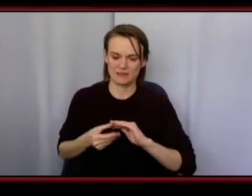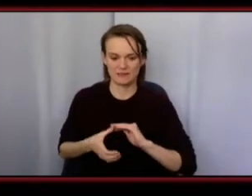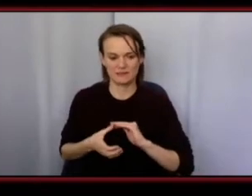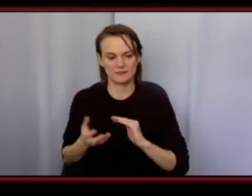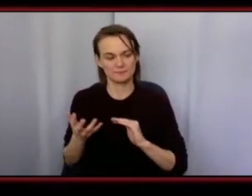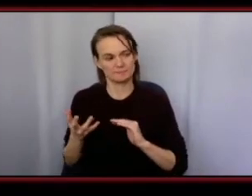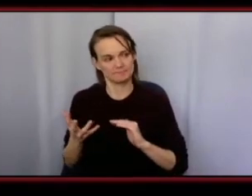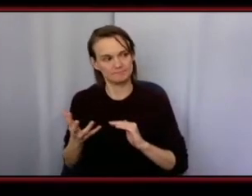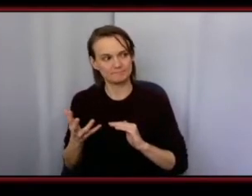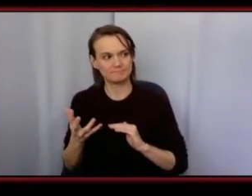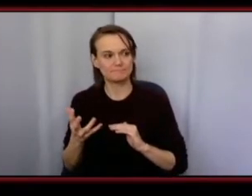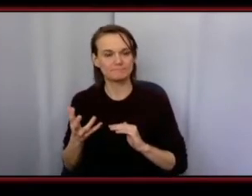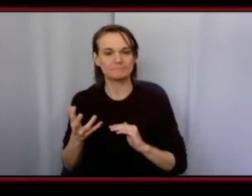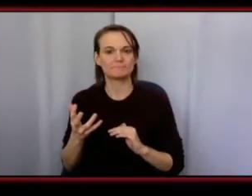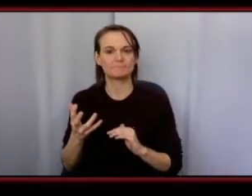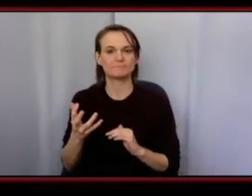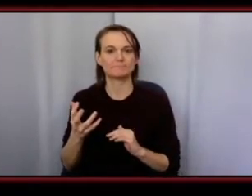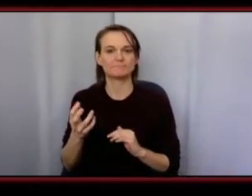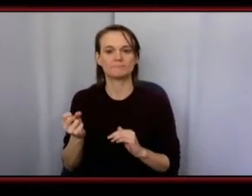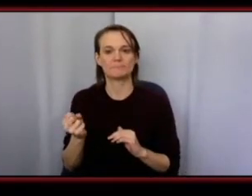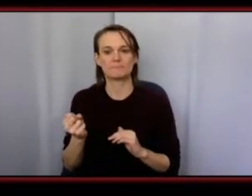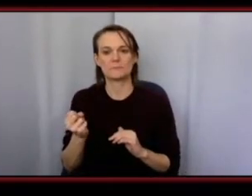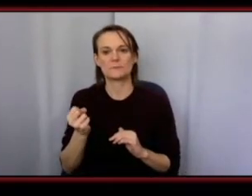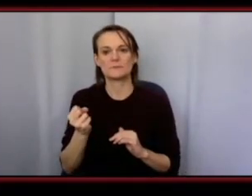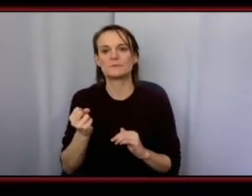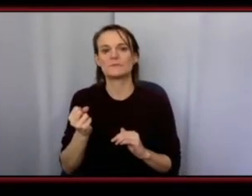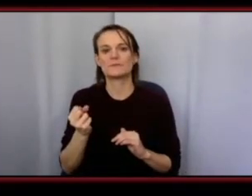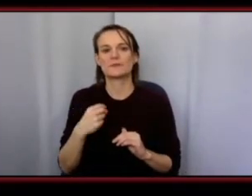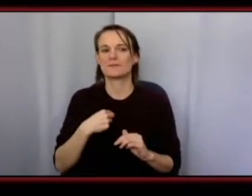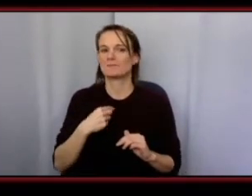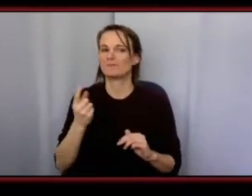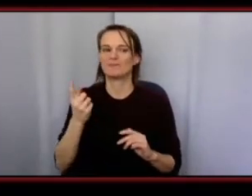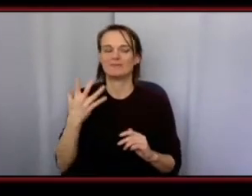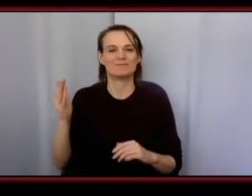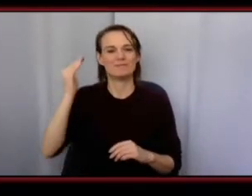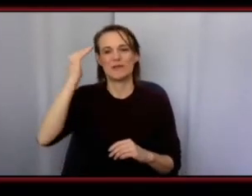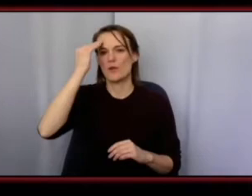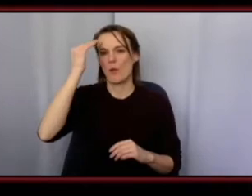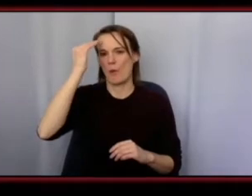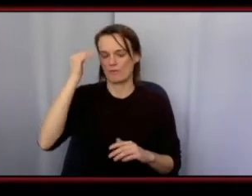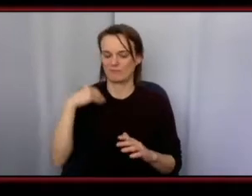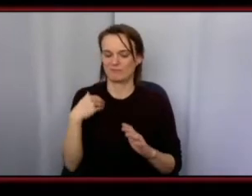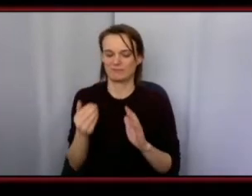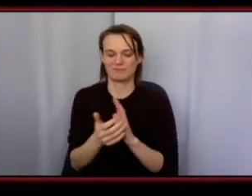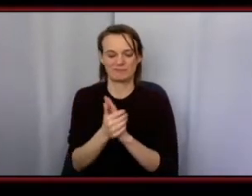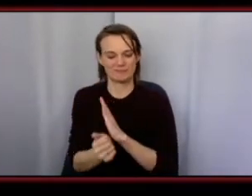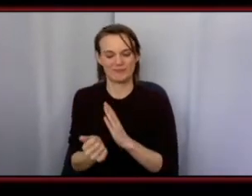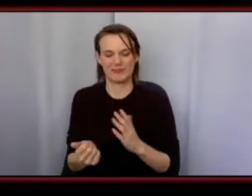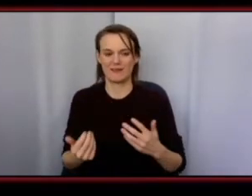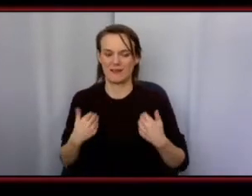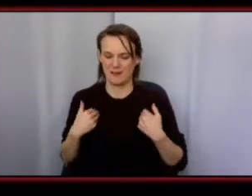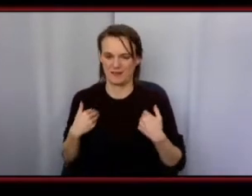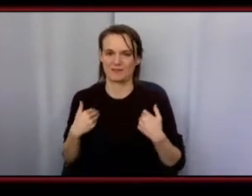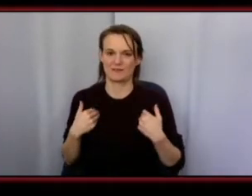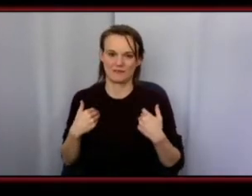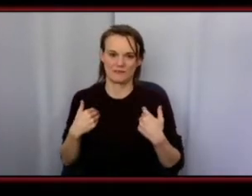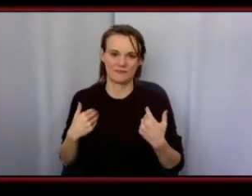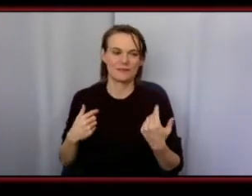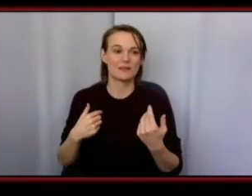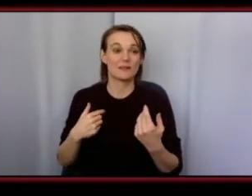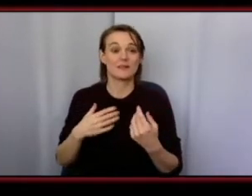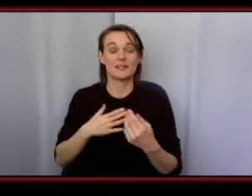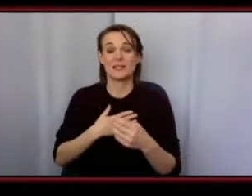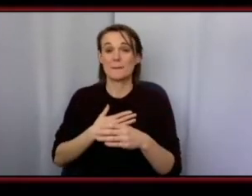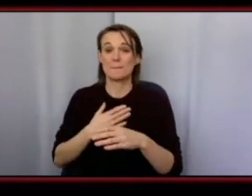knowing that i am talented and my business isn't just